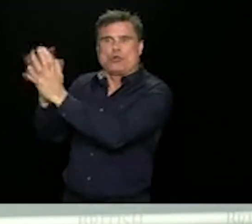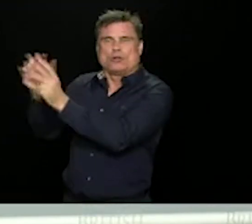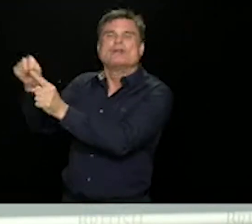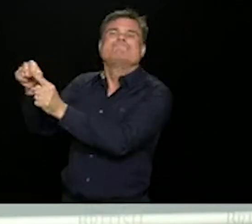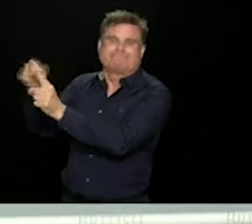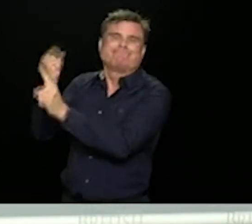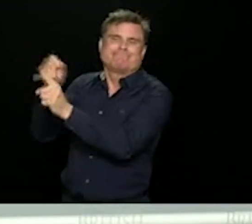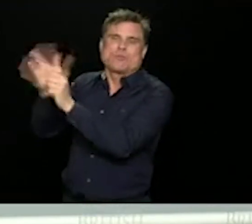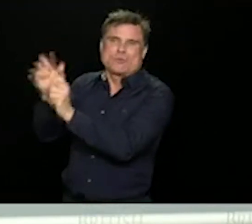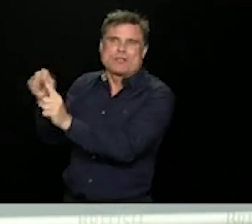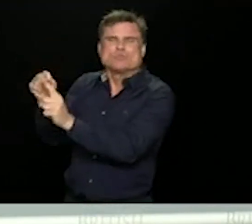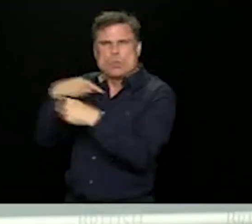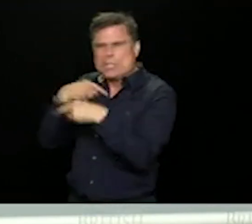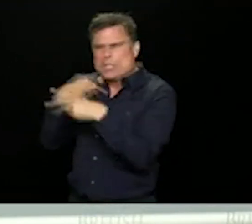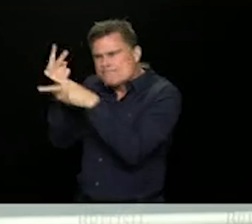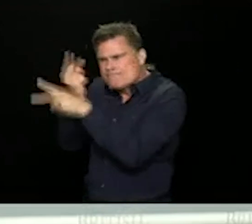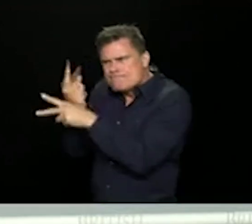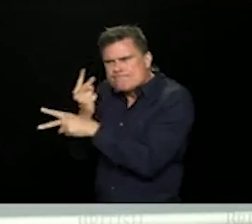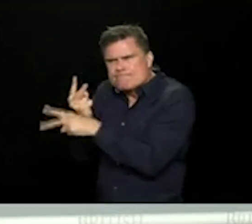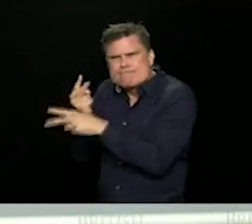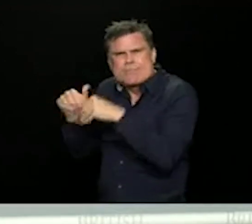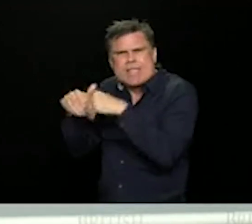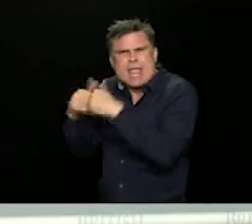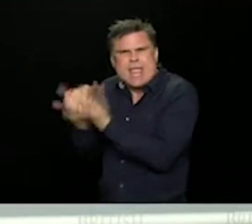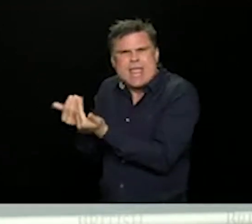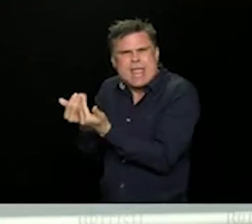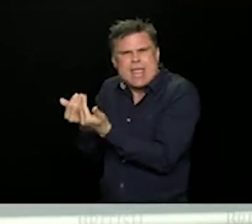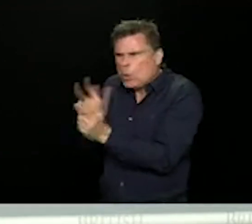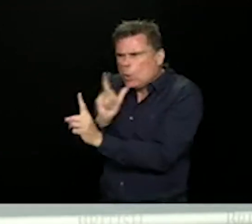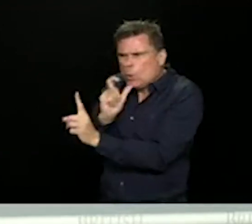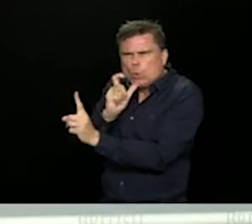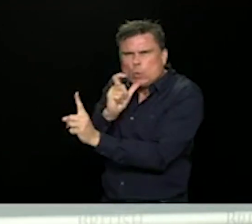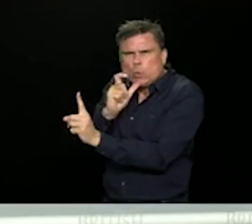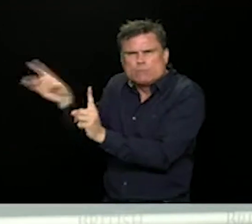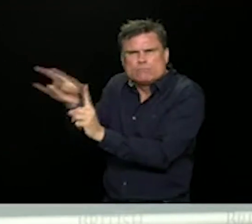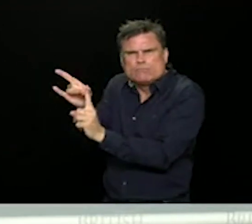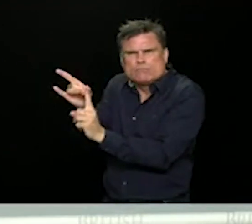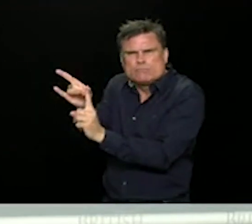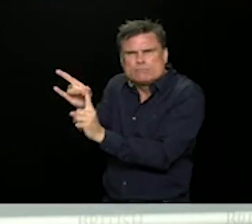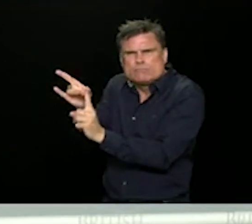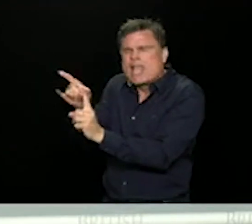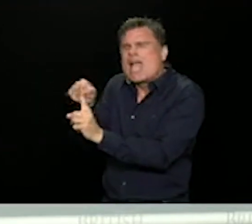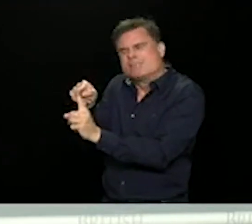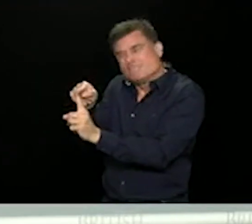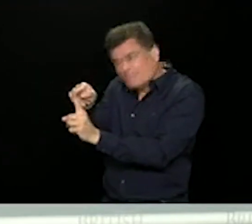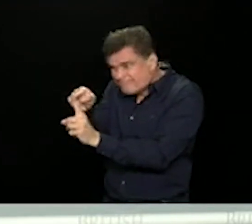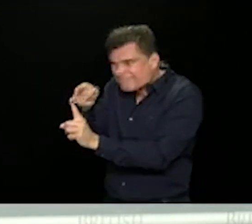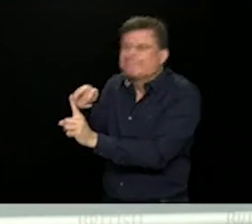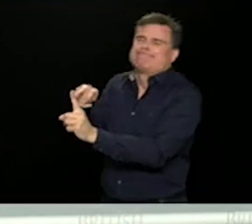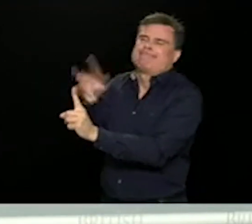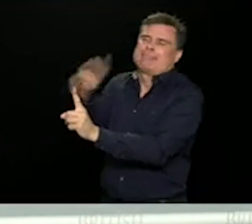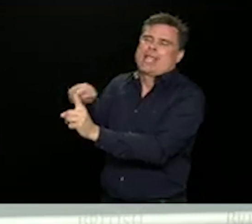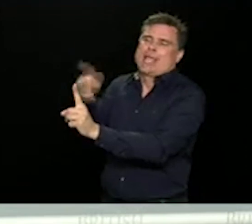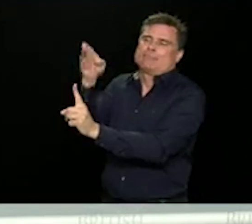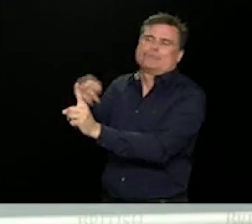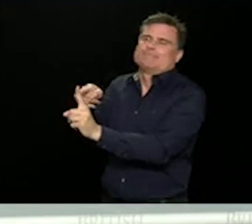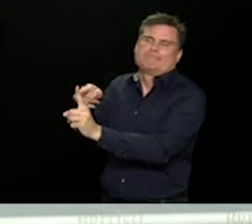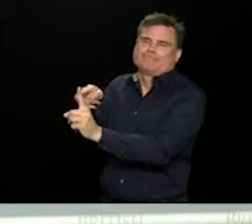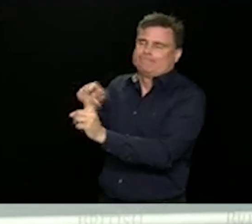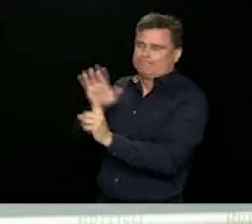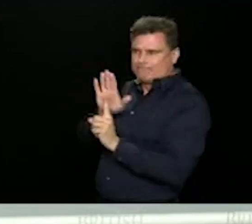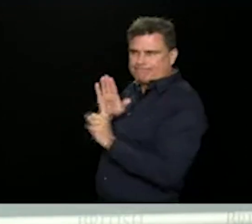done of risk of the customers to the people in the environment. And it was felt that there was not a risk.